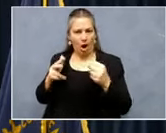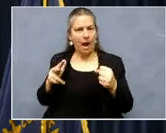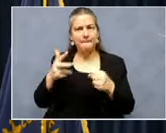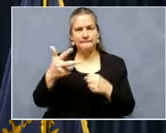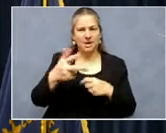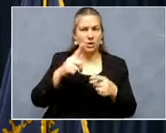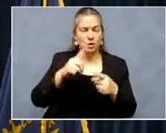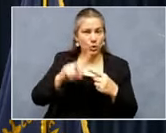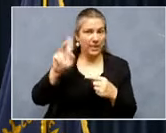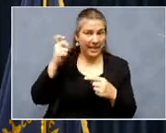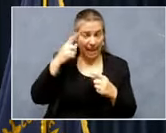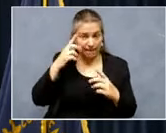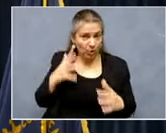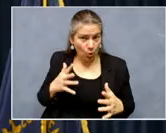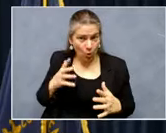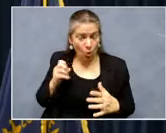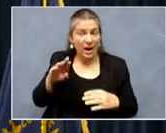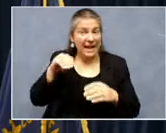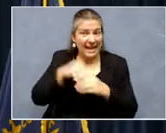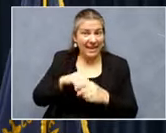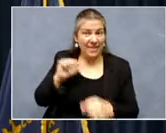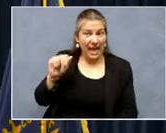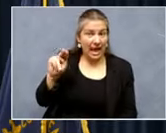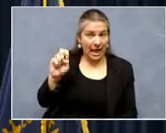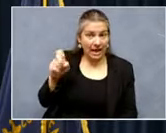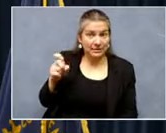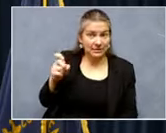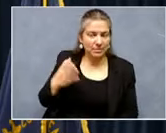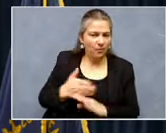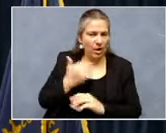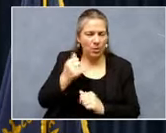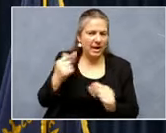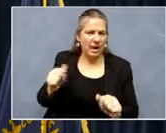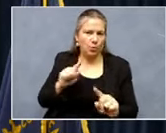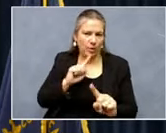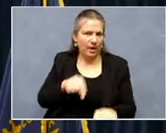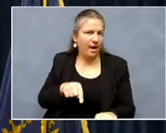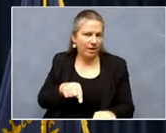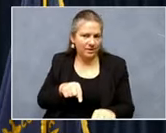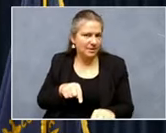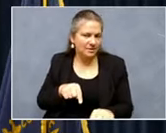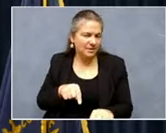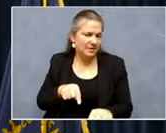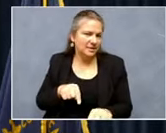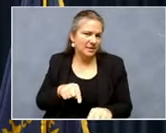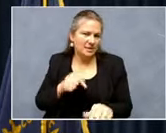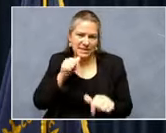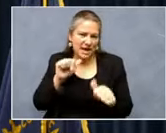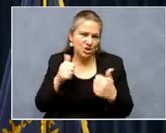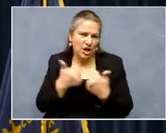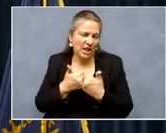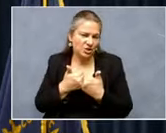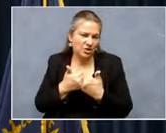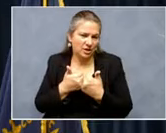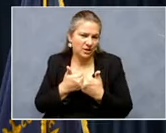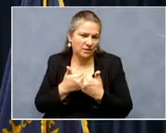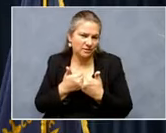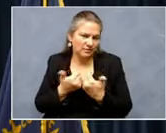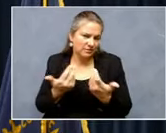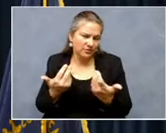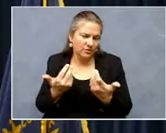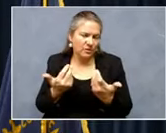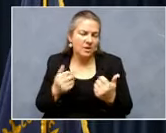Capitol or into the annex before people can react, um, wouldn't be very challenging for someone to, to do.